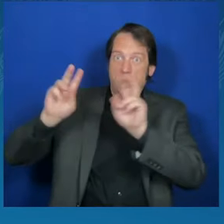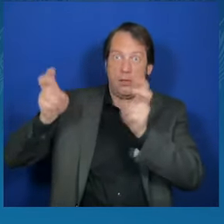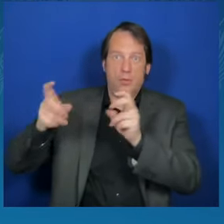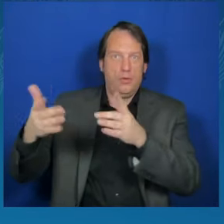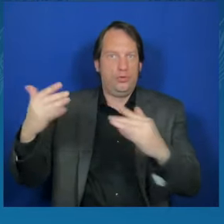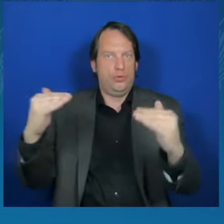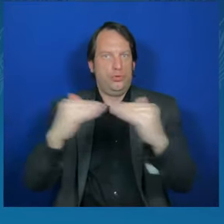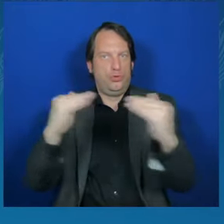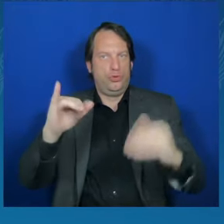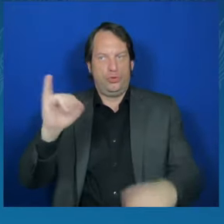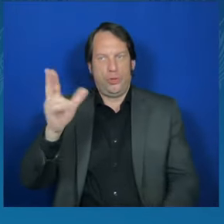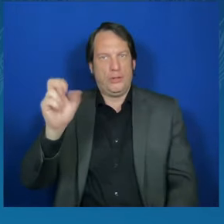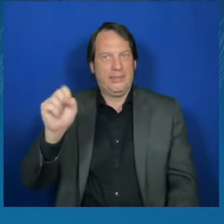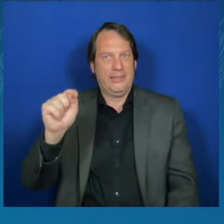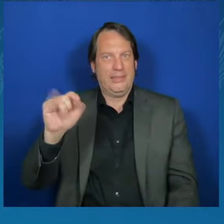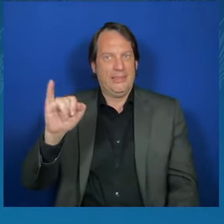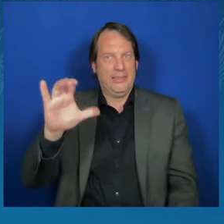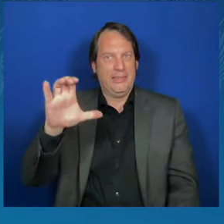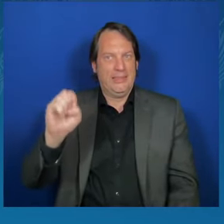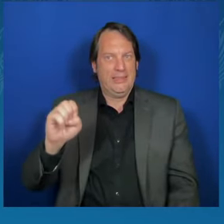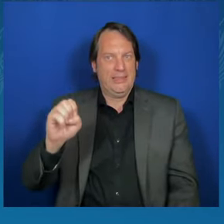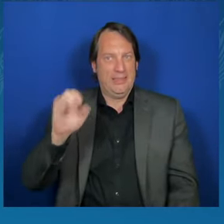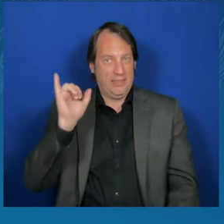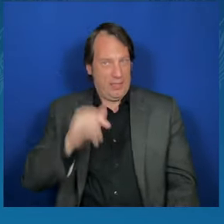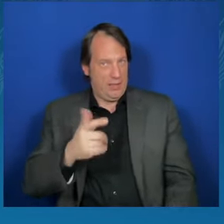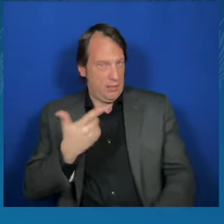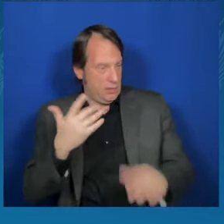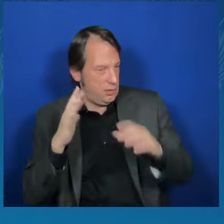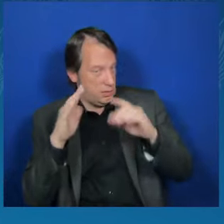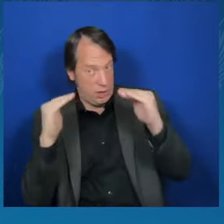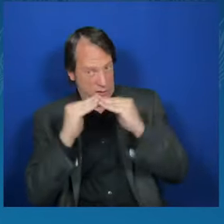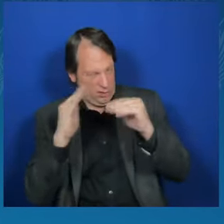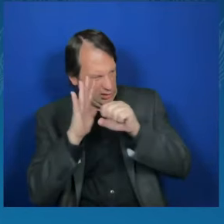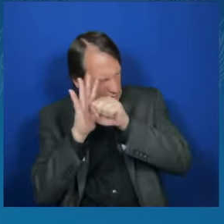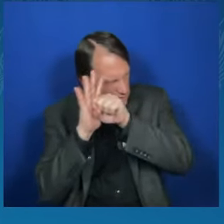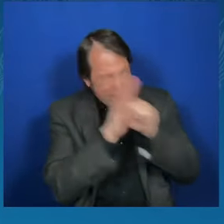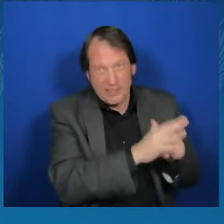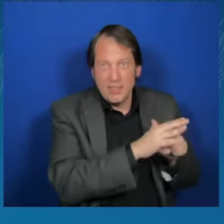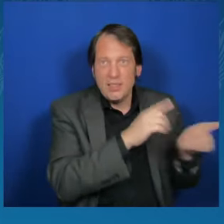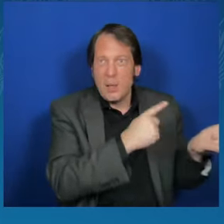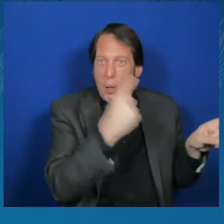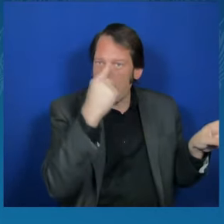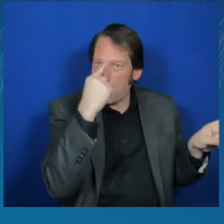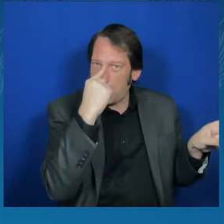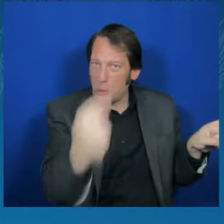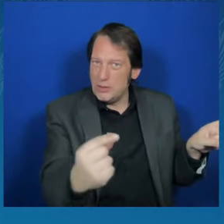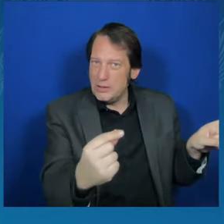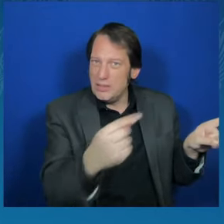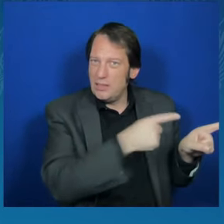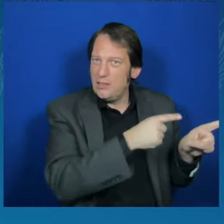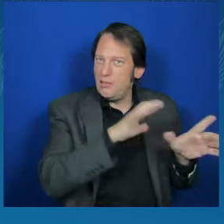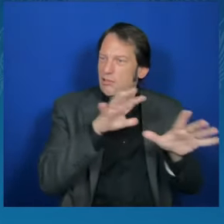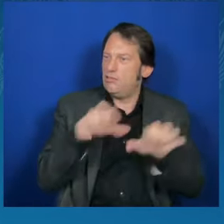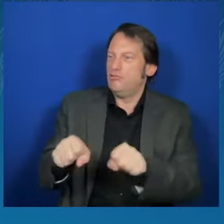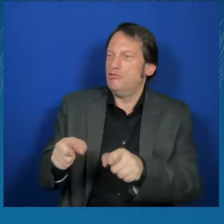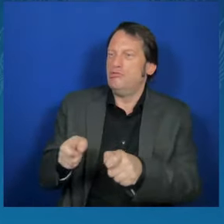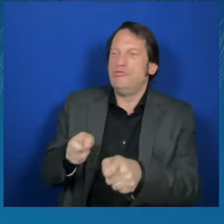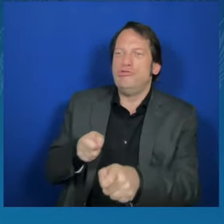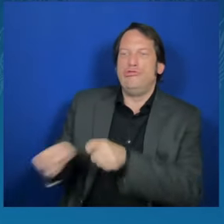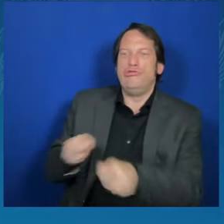In particular this year we need to ensure the confiscation and usage of Russian assets for the sake of